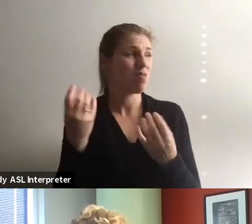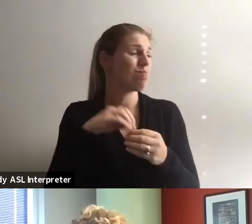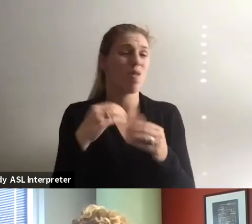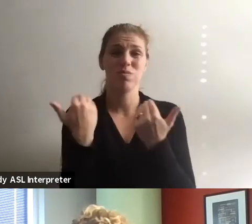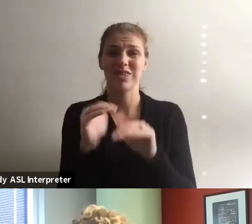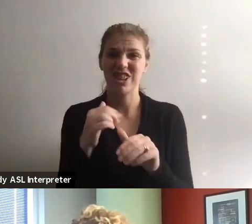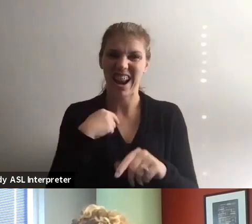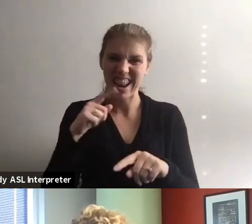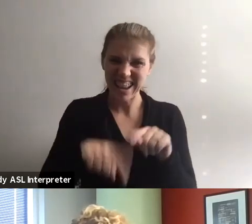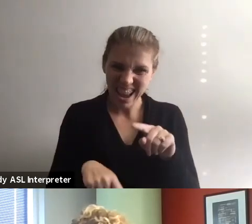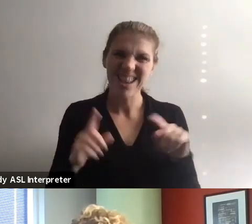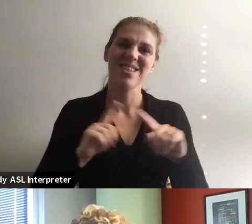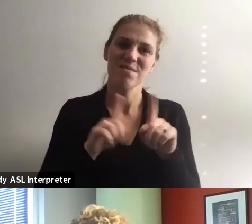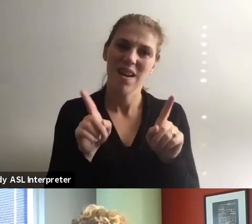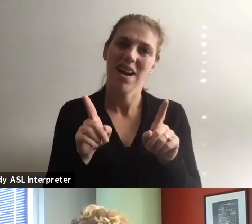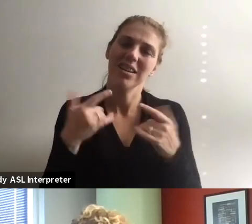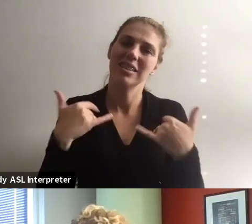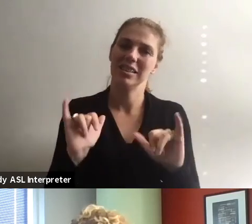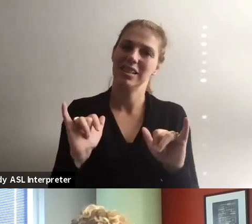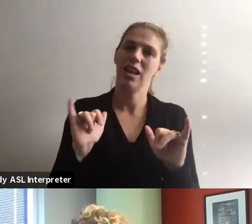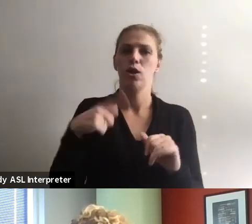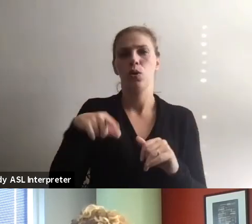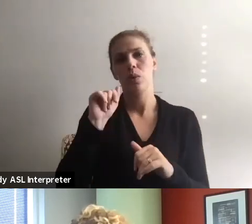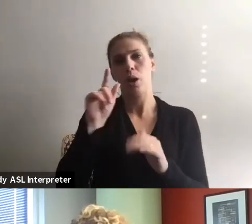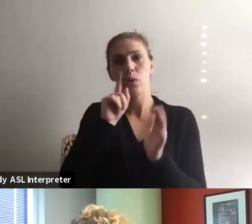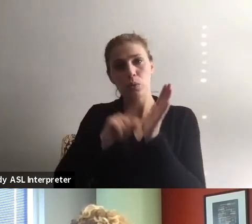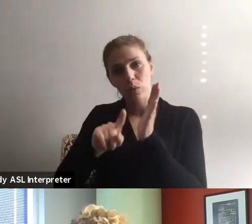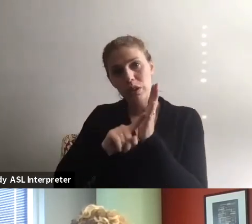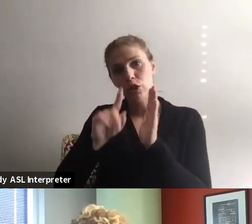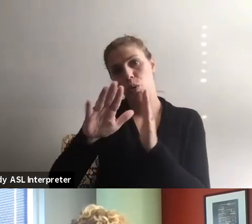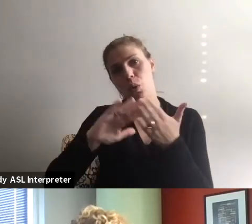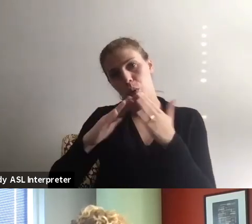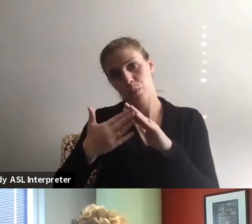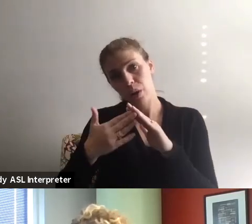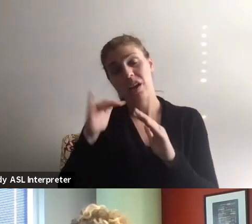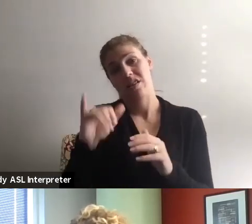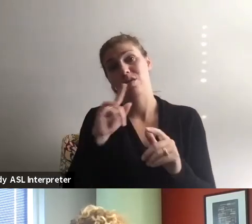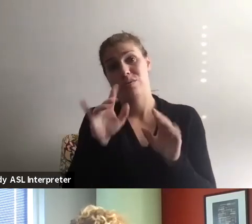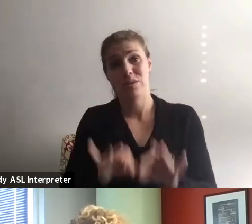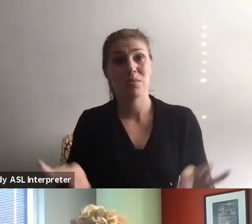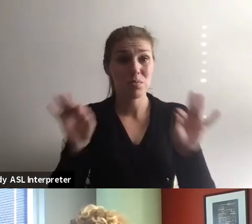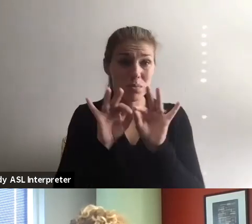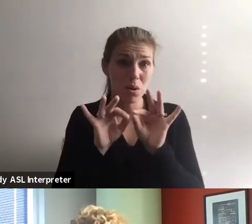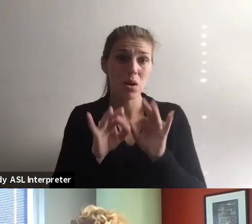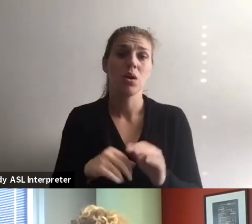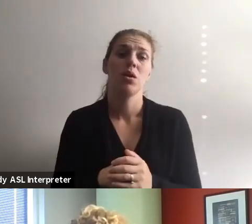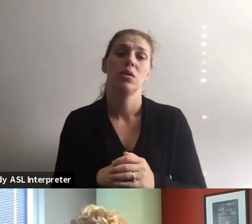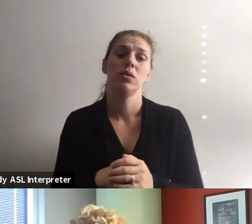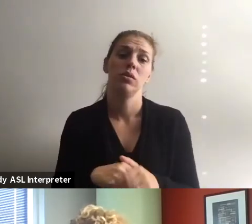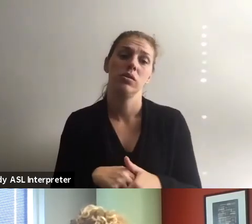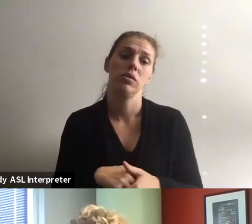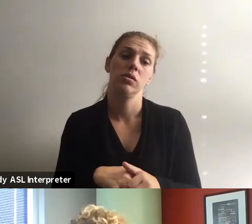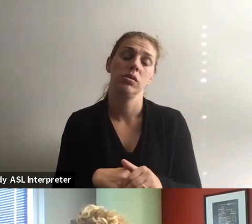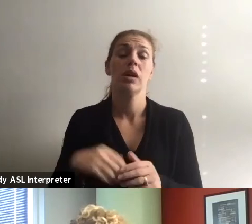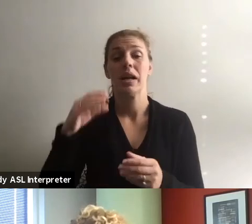right now, but I think it's still, you can do research about your community. That's very important. Be genuinely, uh, involved